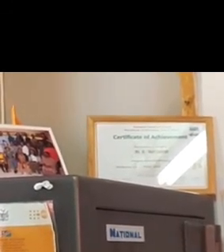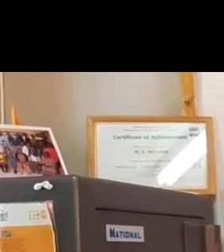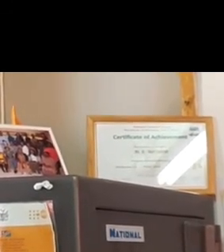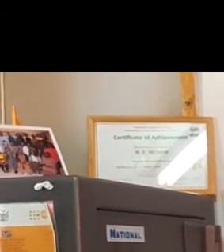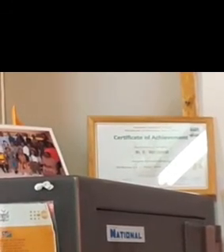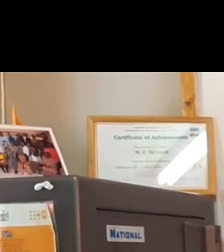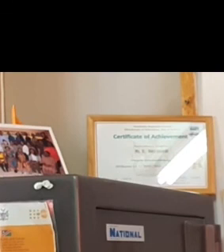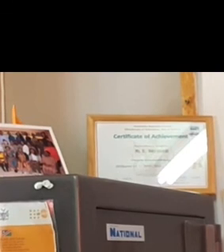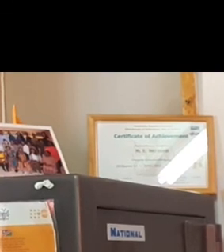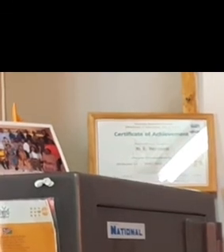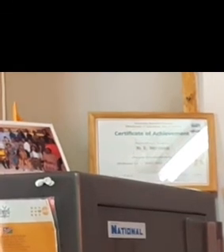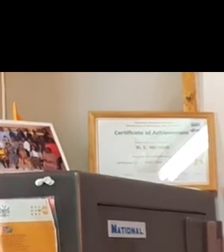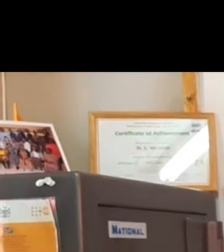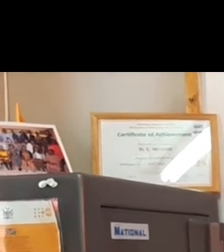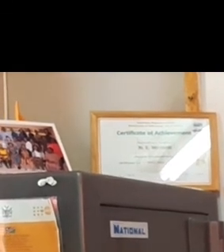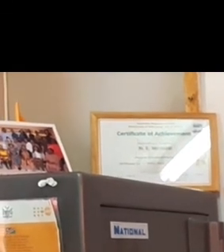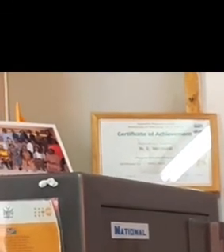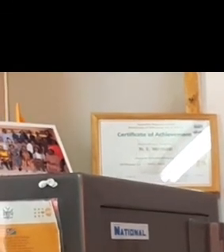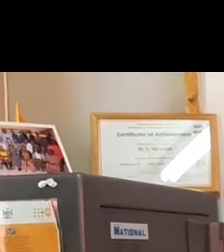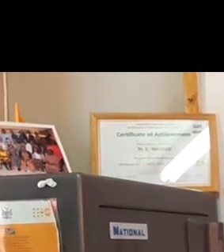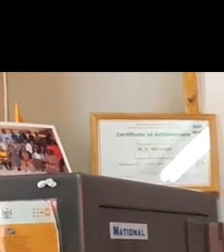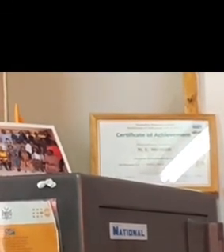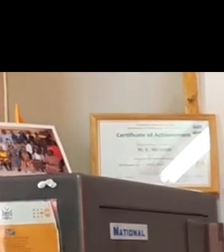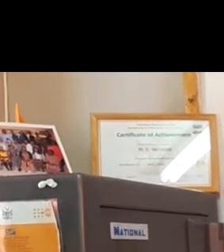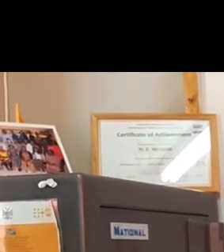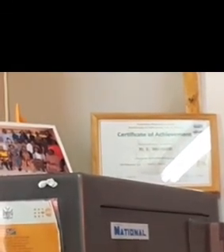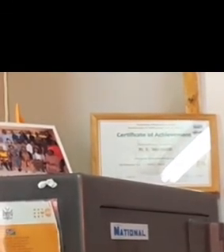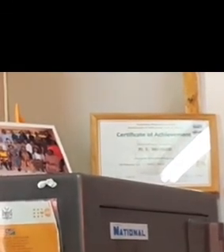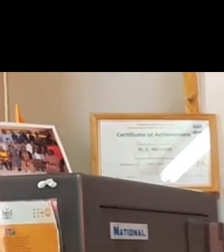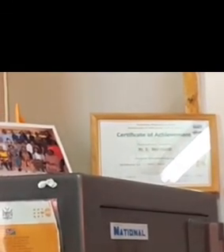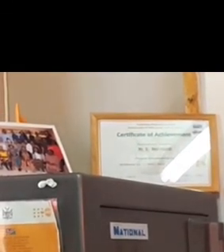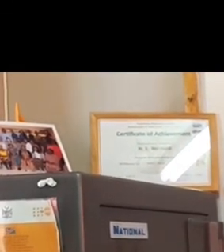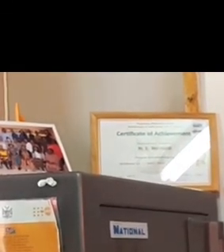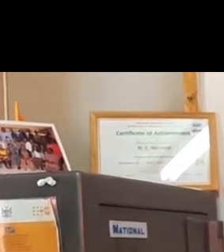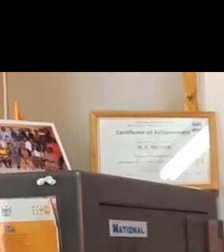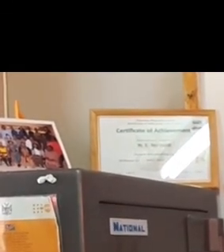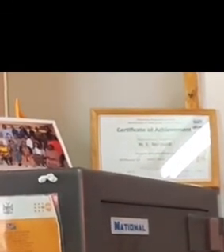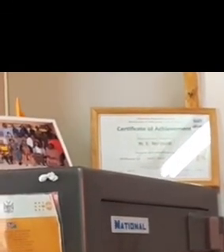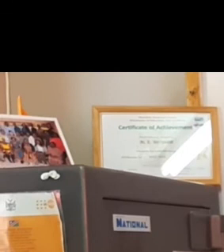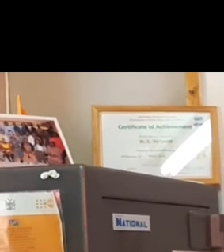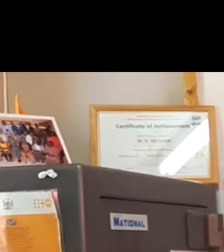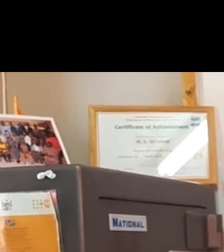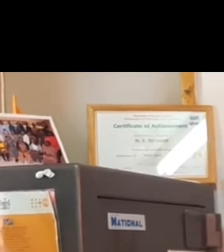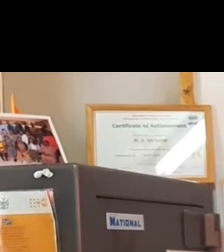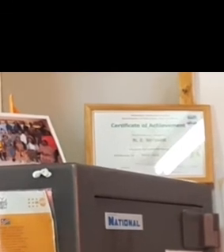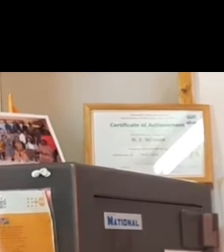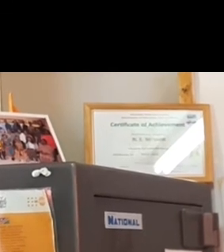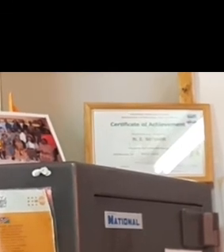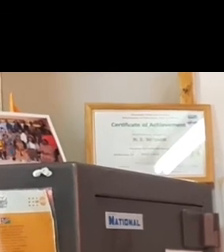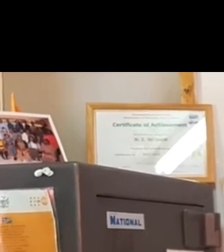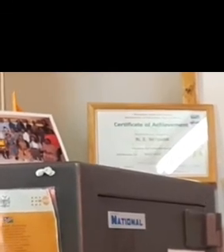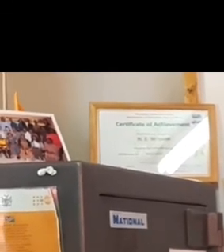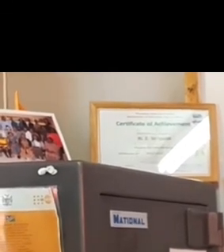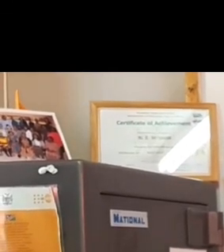entering the premises without a mask. Regarding the classes, whenever parents are coming in, we usually